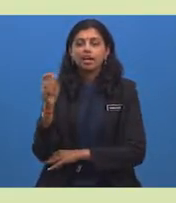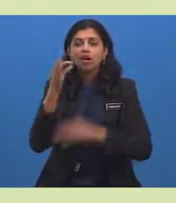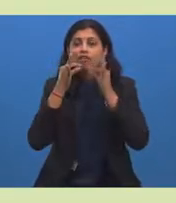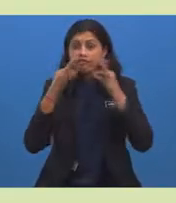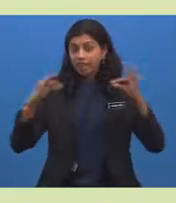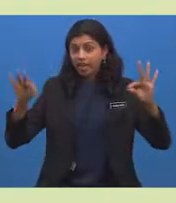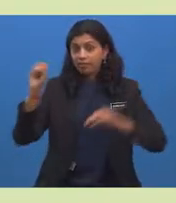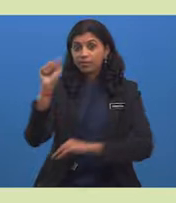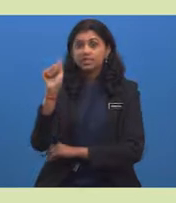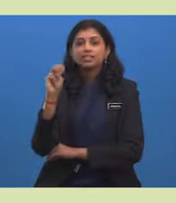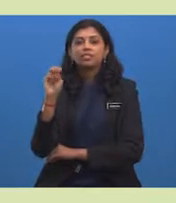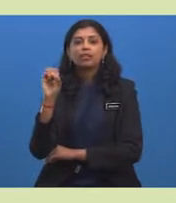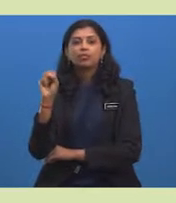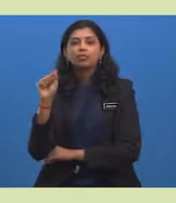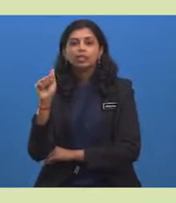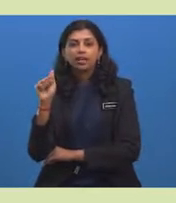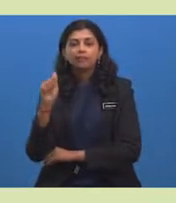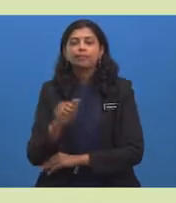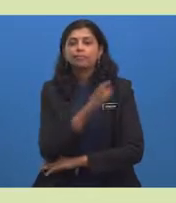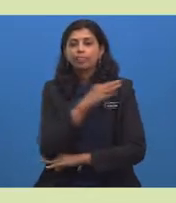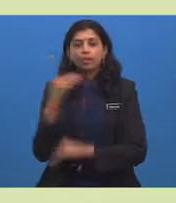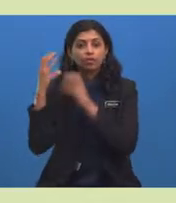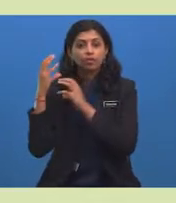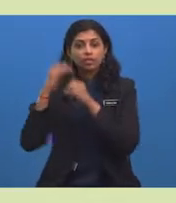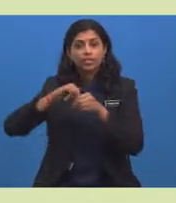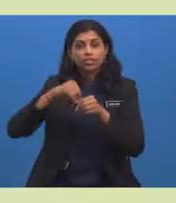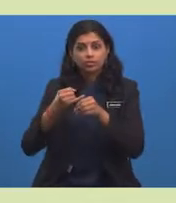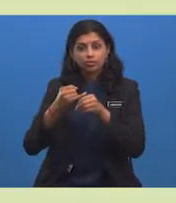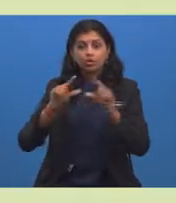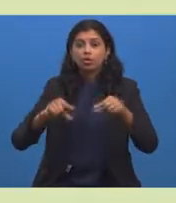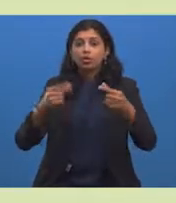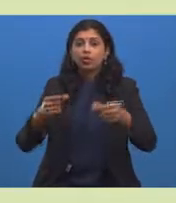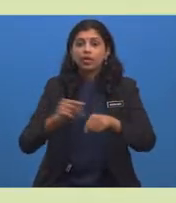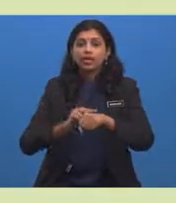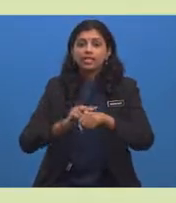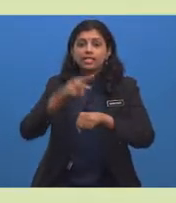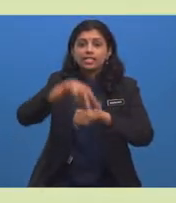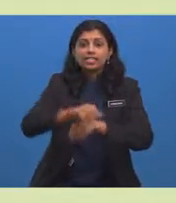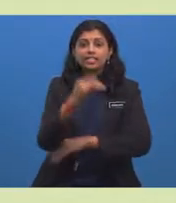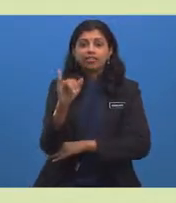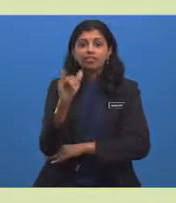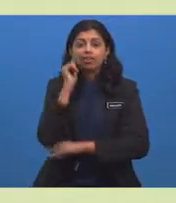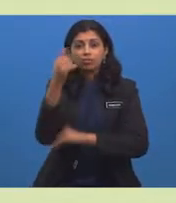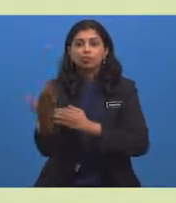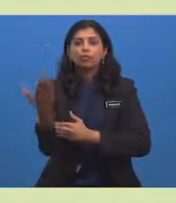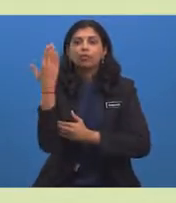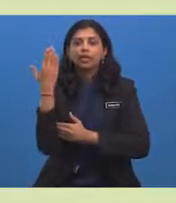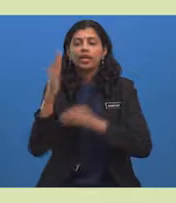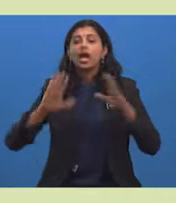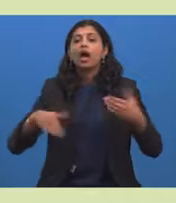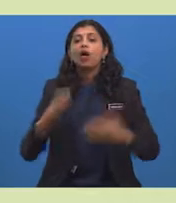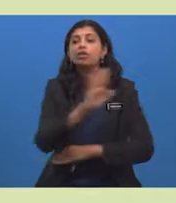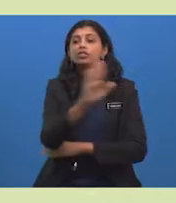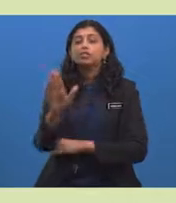surfing tomorrow morning We're How is your holiday? Send me a postcard Bye!